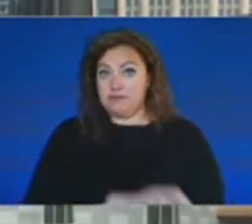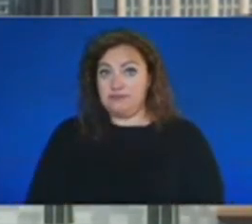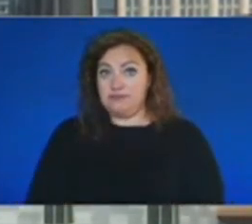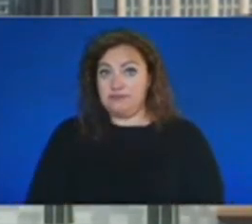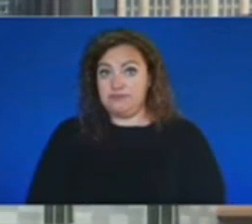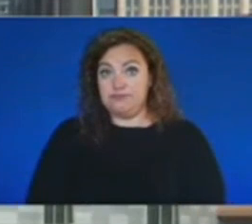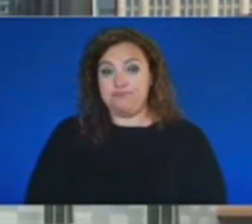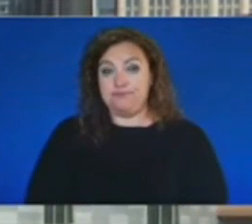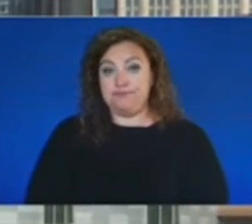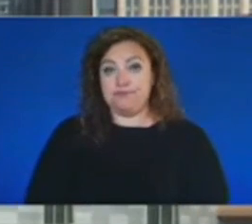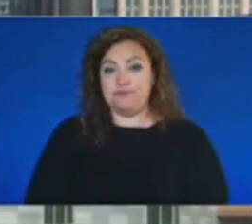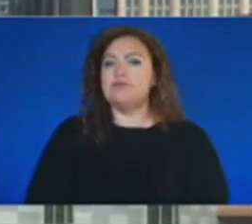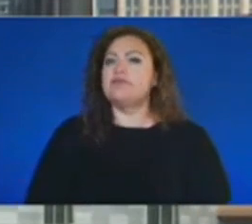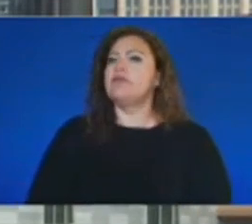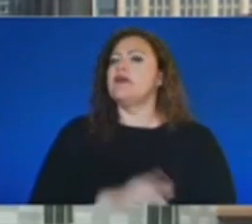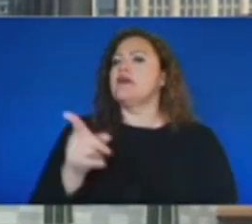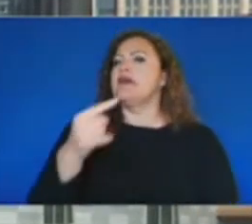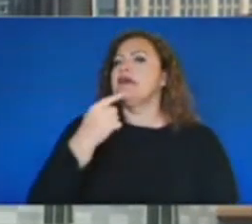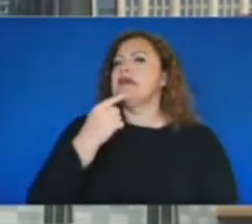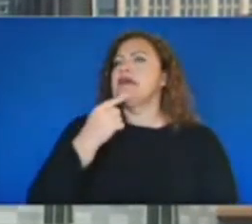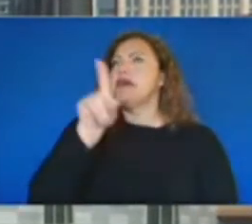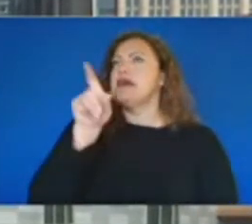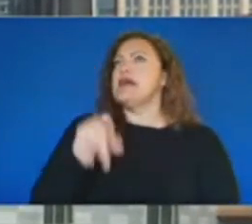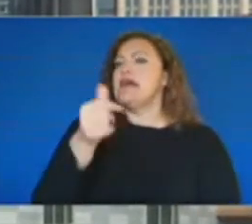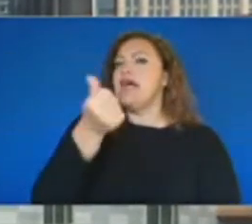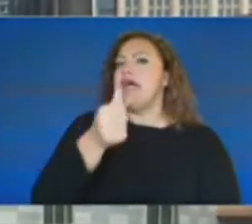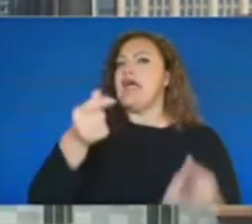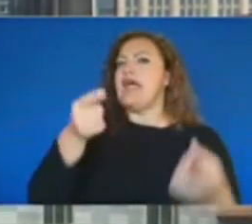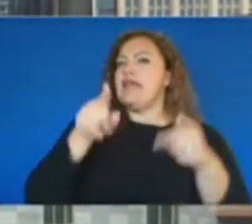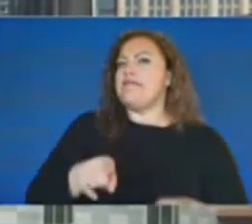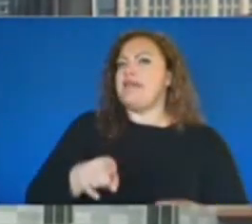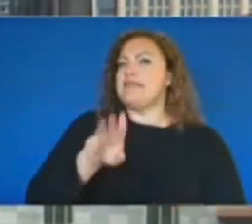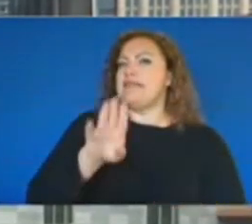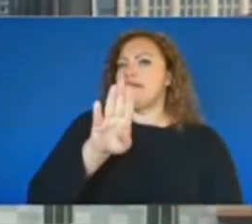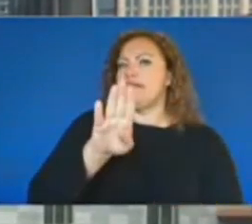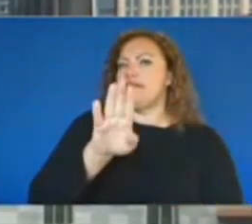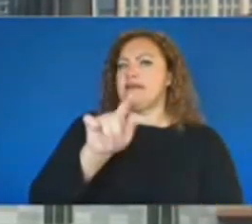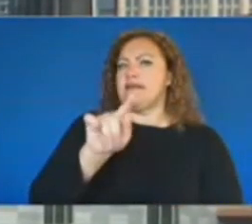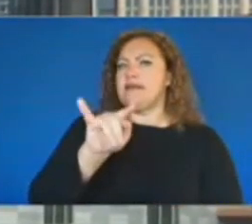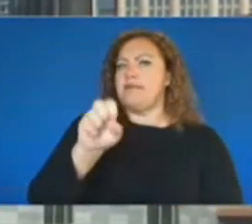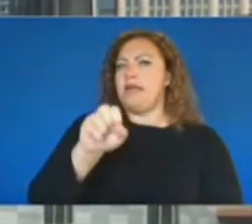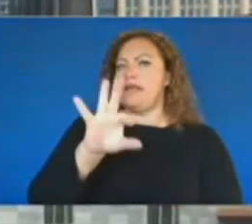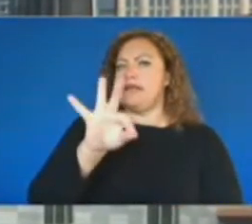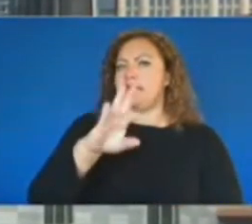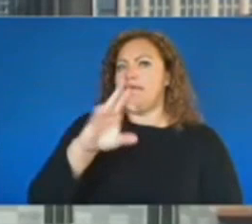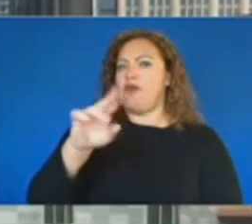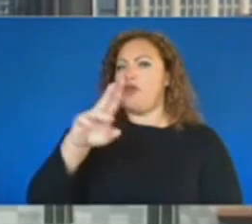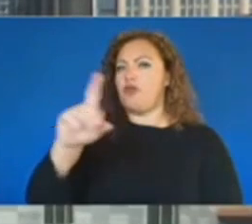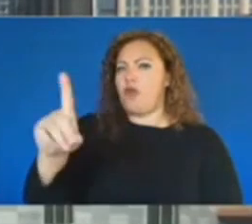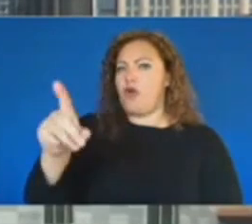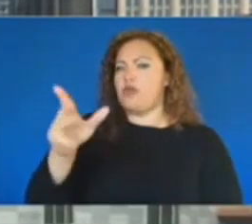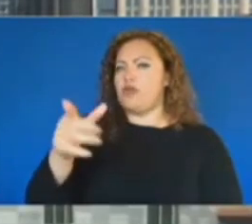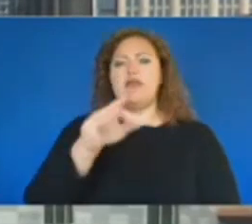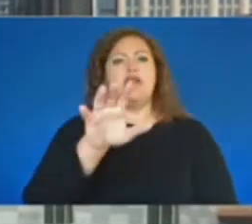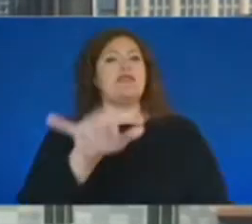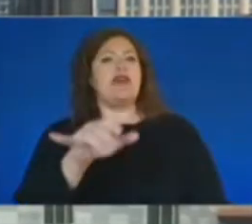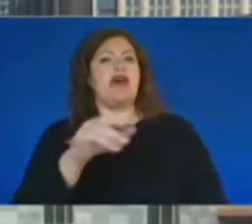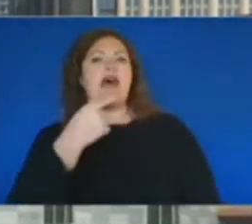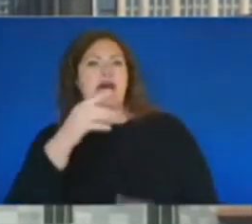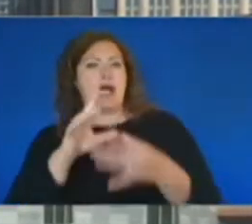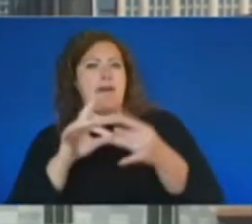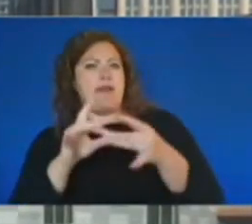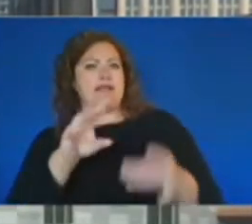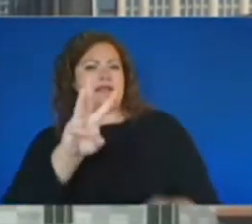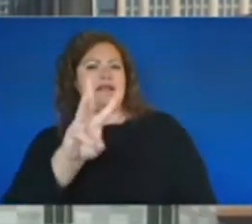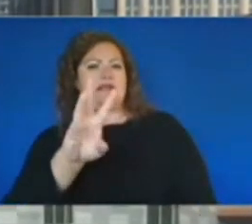Are there any events going on on Betty's Ford Road that you all are interviewing monitoring? Yes, certainly. I mentioned the West End celebration. That will be just off of